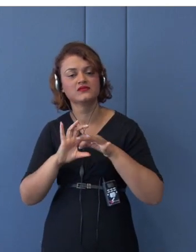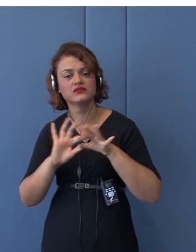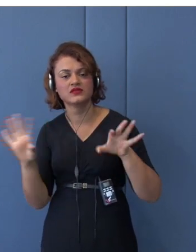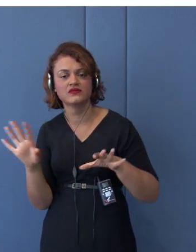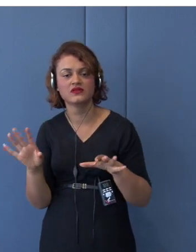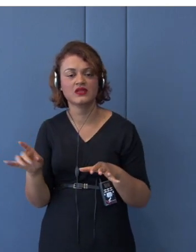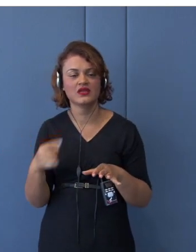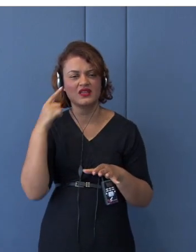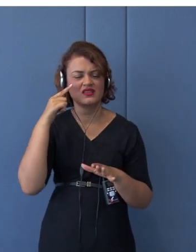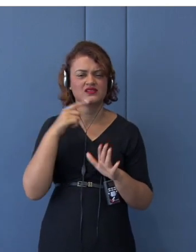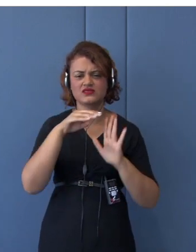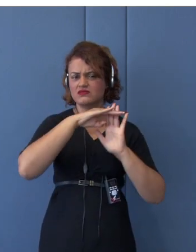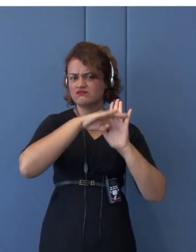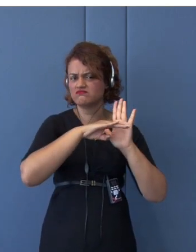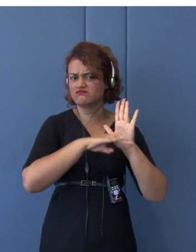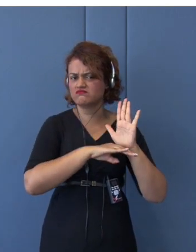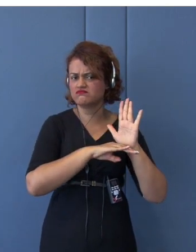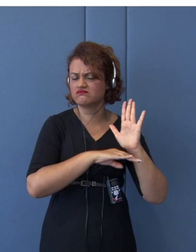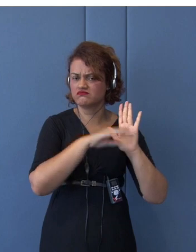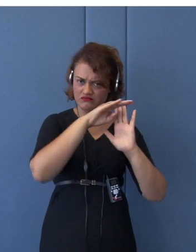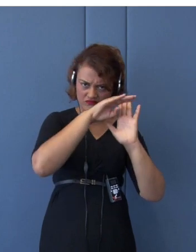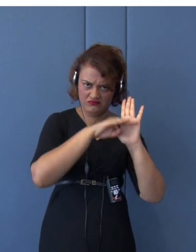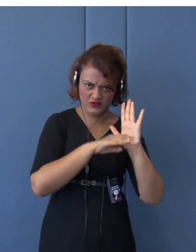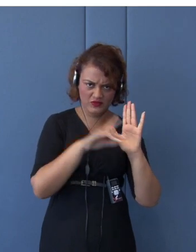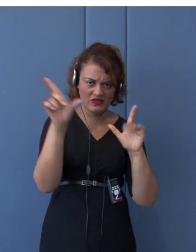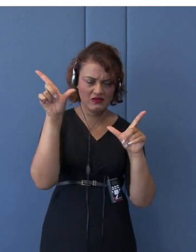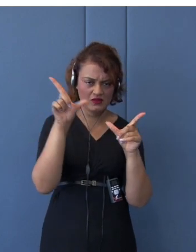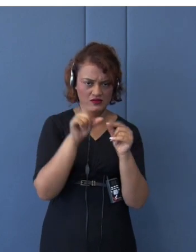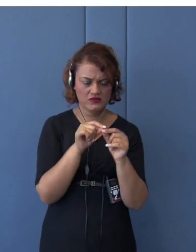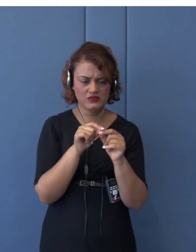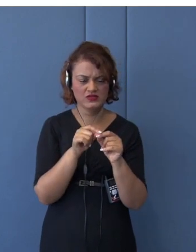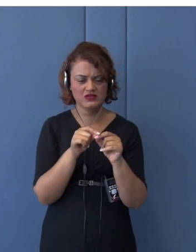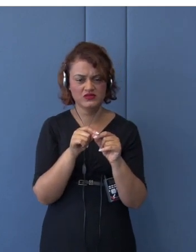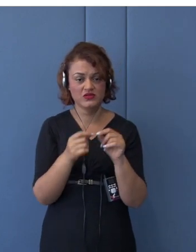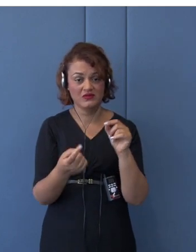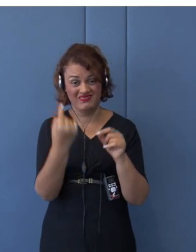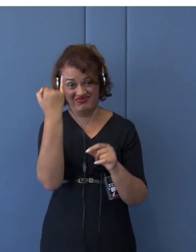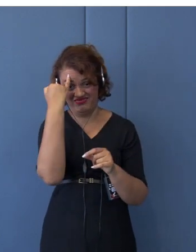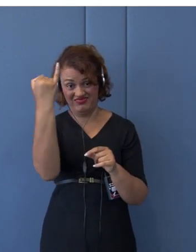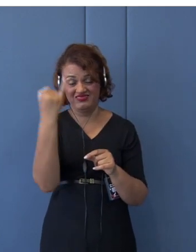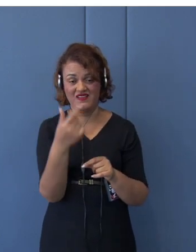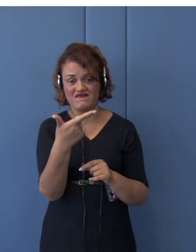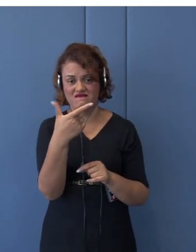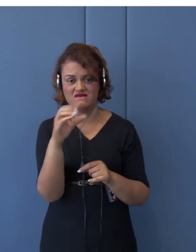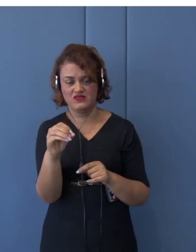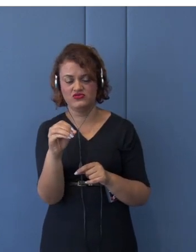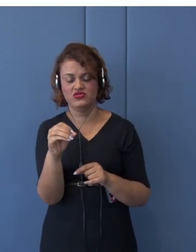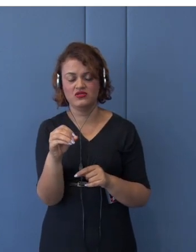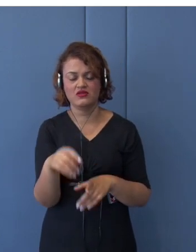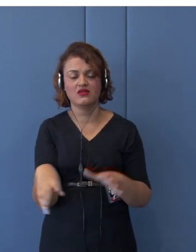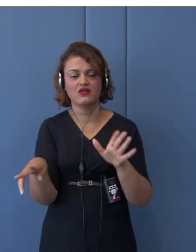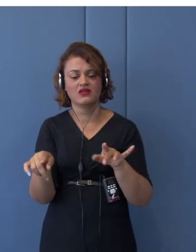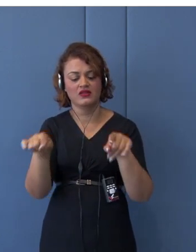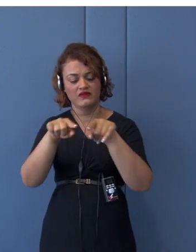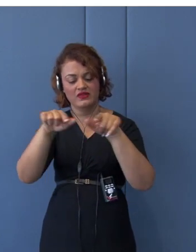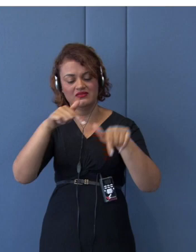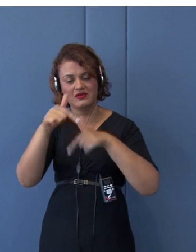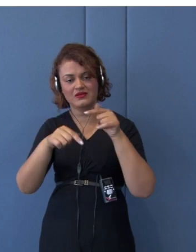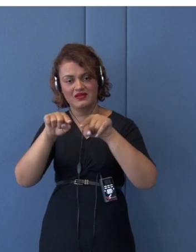And some 20 provisions, mostly in the area of intellectual property rights,